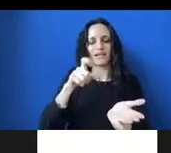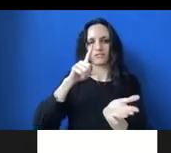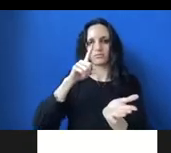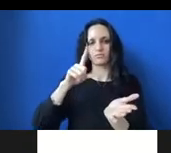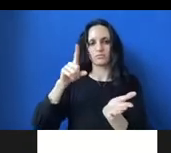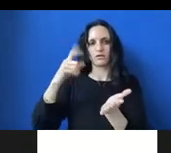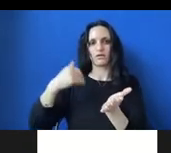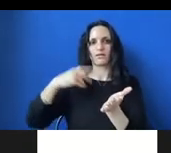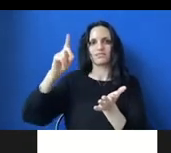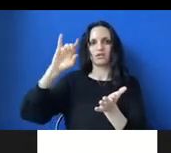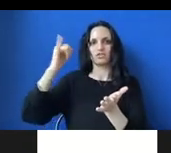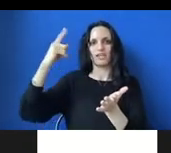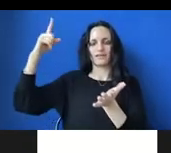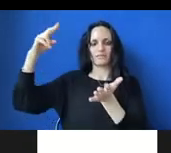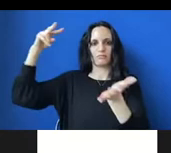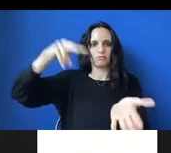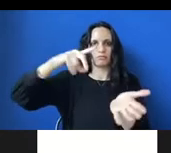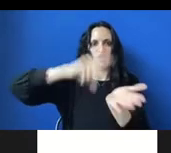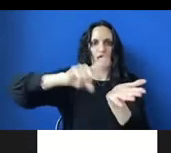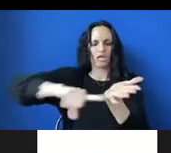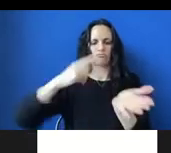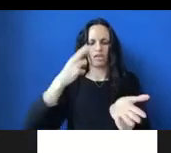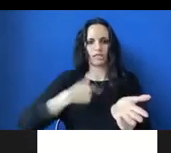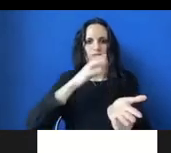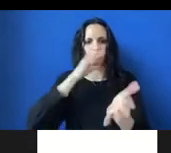of Justice. I realize I'm speaking a little fast. I'm going to slow down.